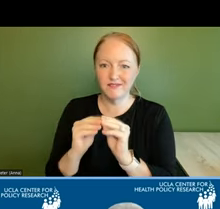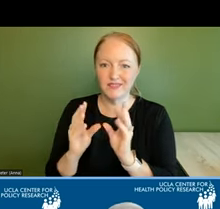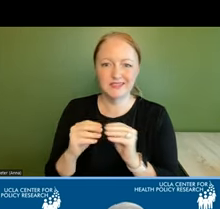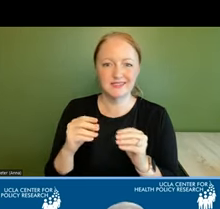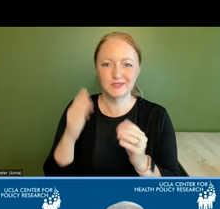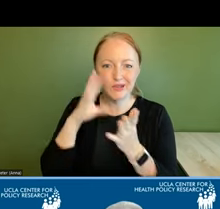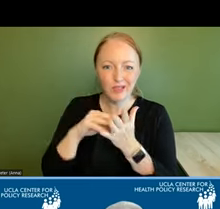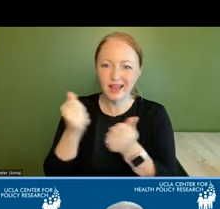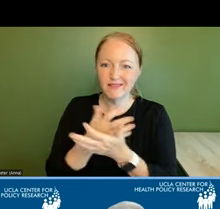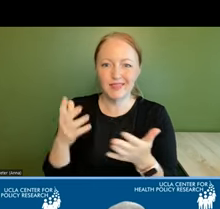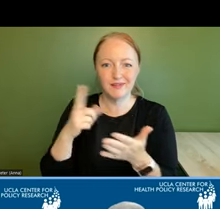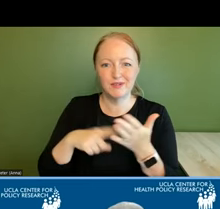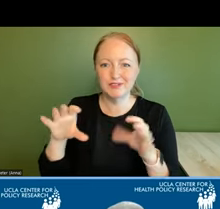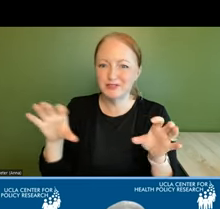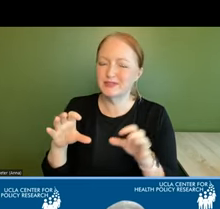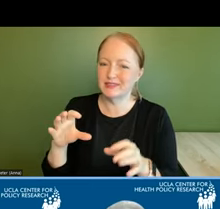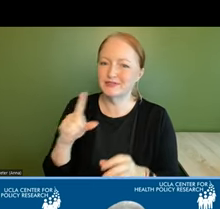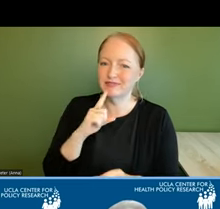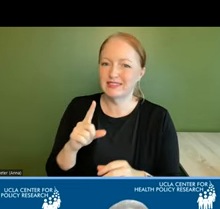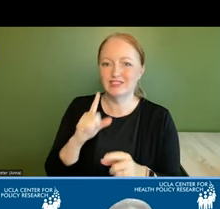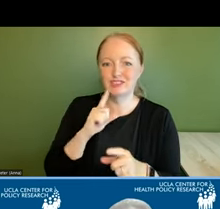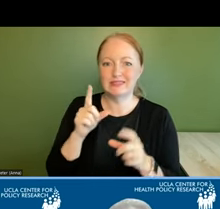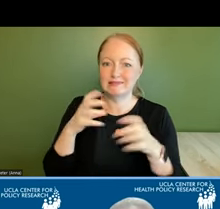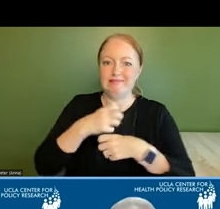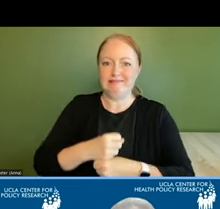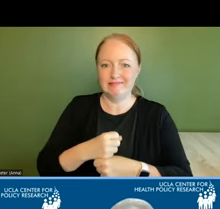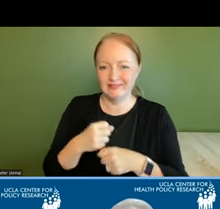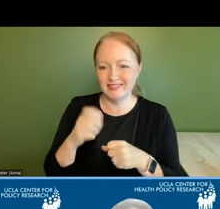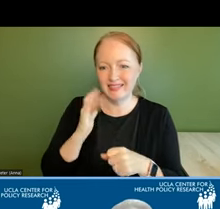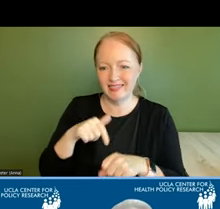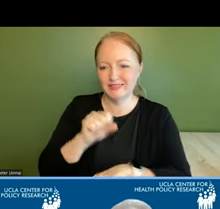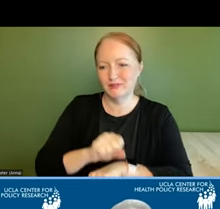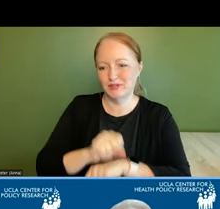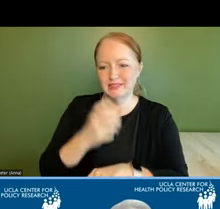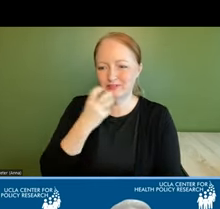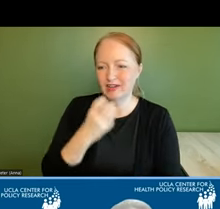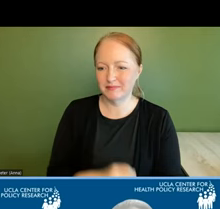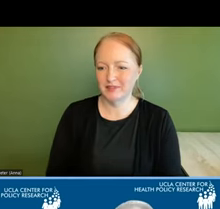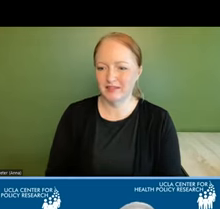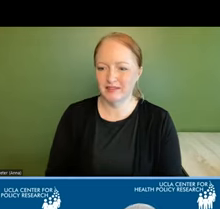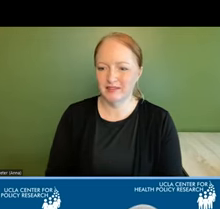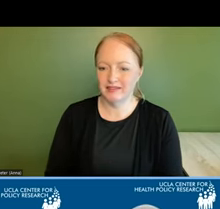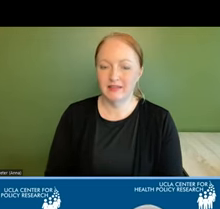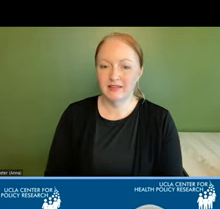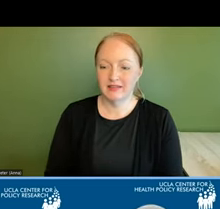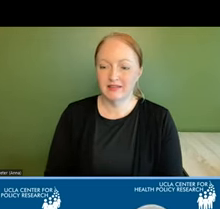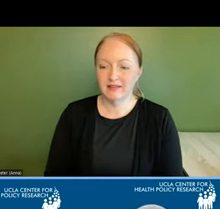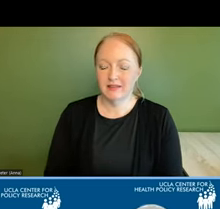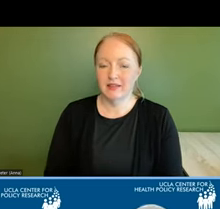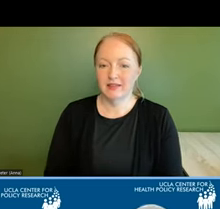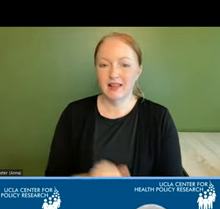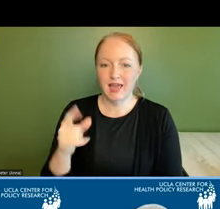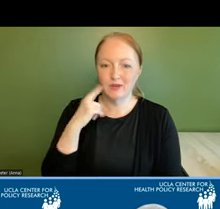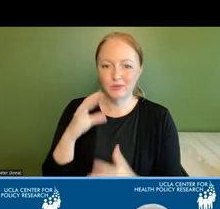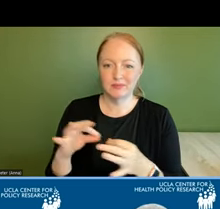that you're doing this was um really just a teaser and and this work is so incredible especially you know as you mentioned um